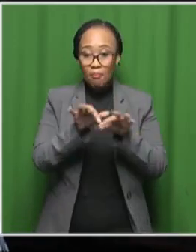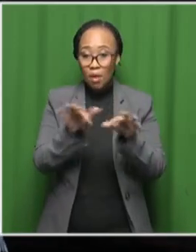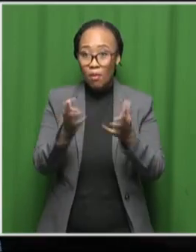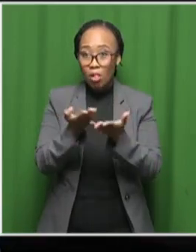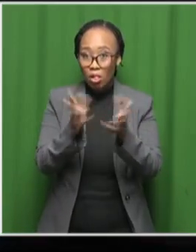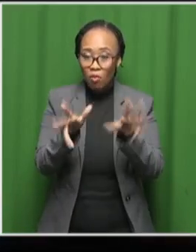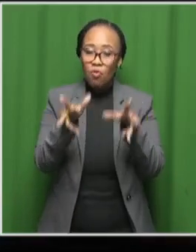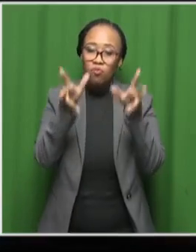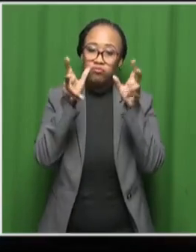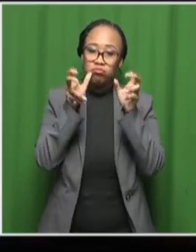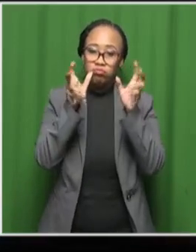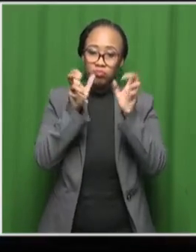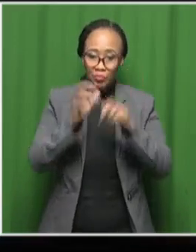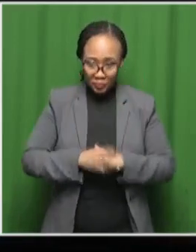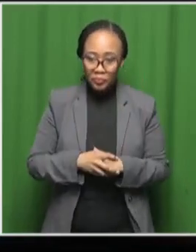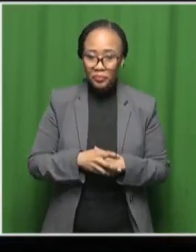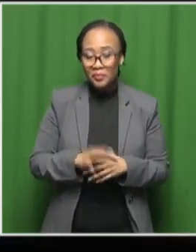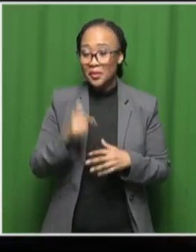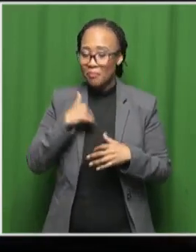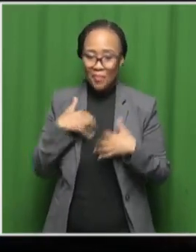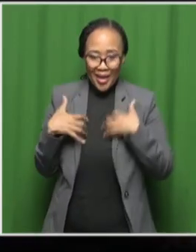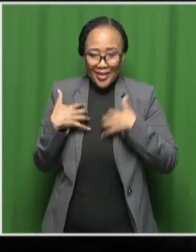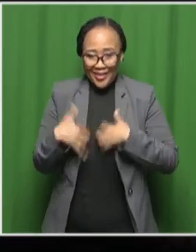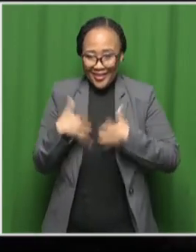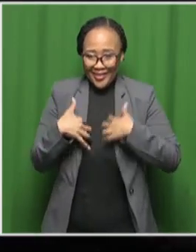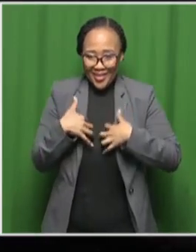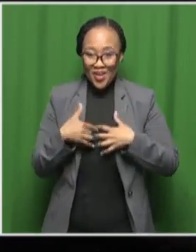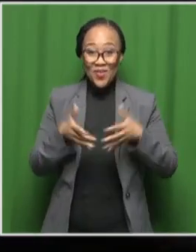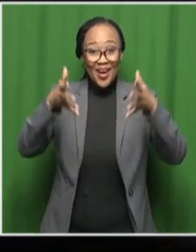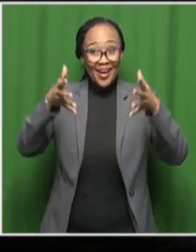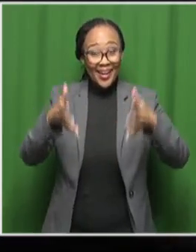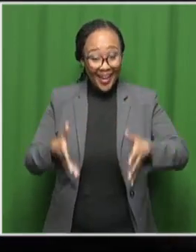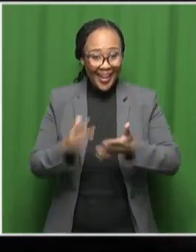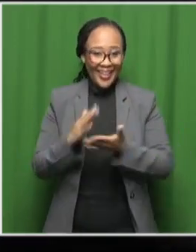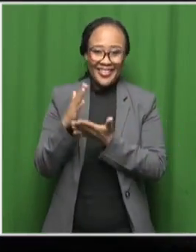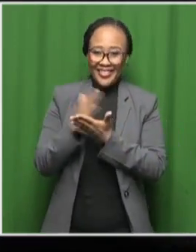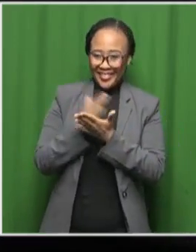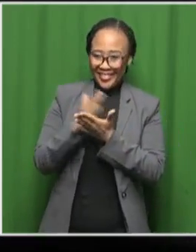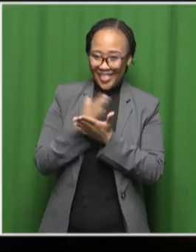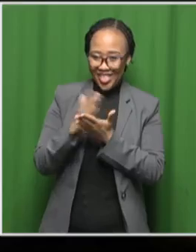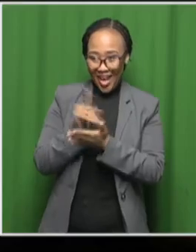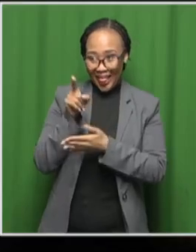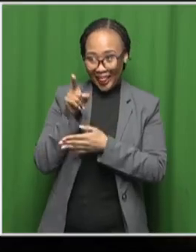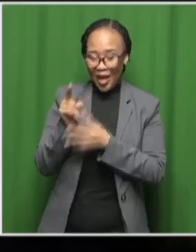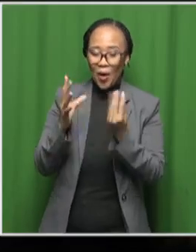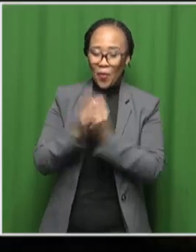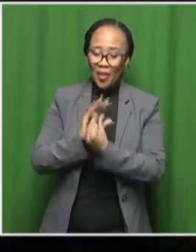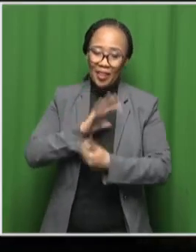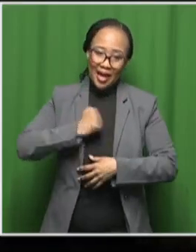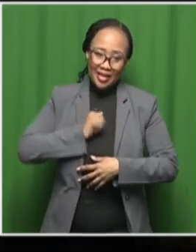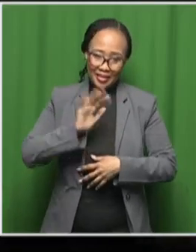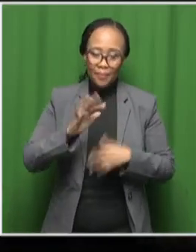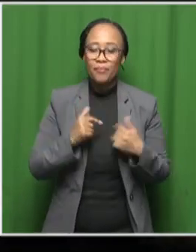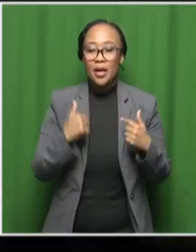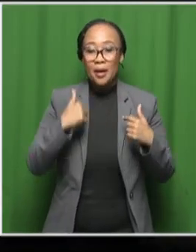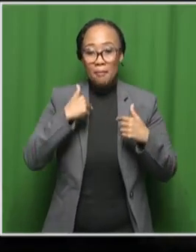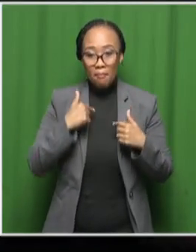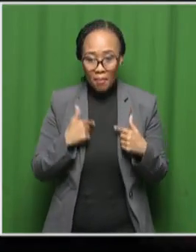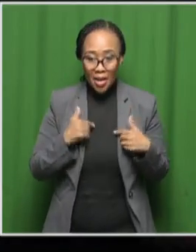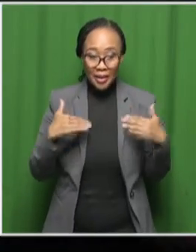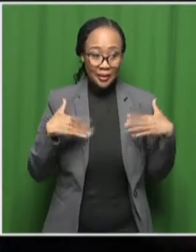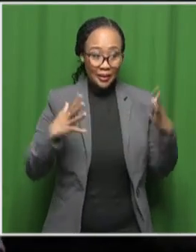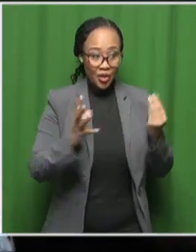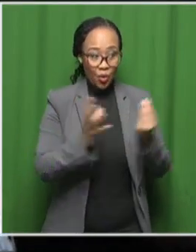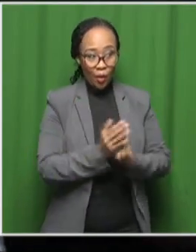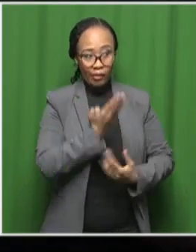to talk to us I'm quite excited that you are here sharing the space with us wonderful maybe let's just start with you and just the